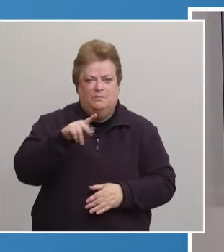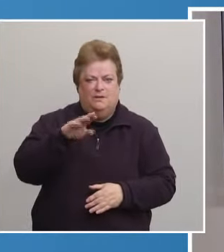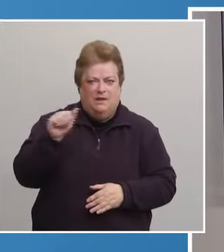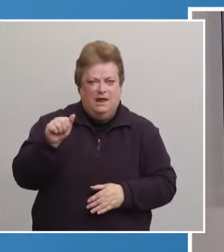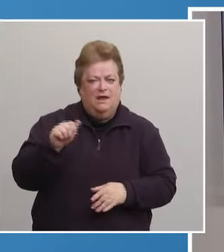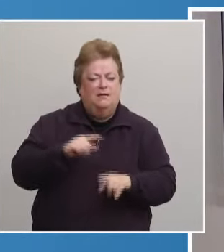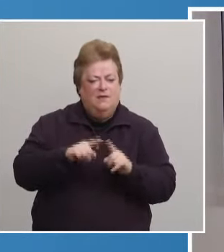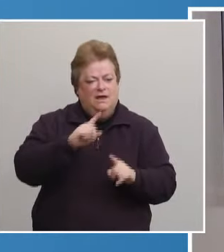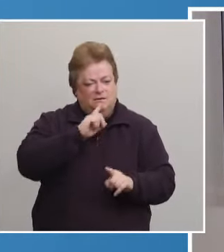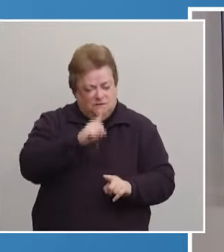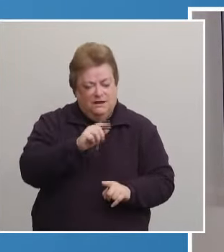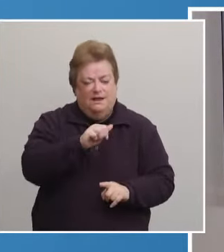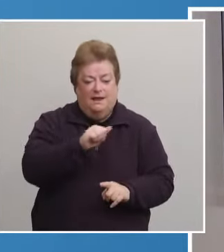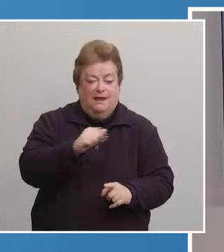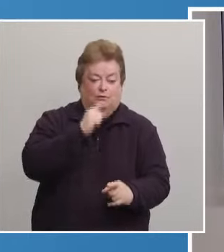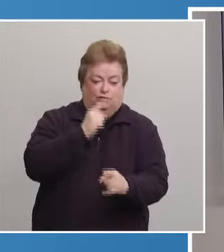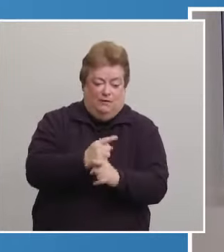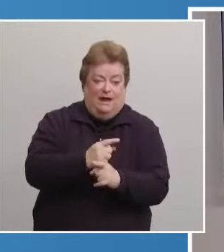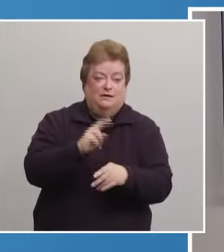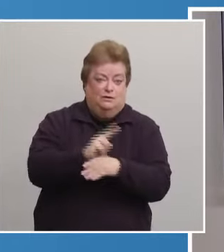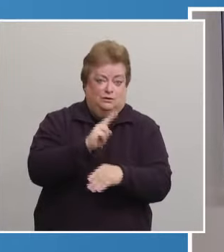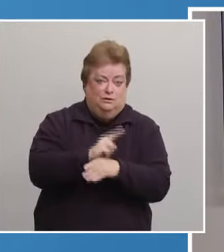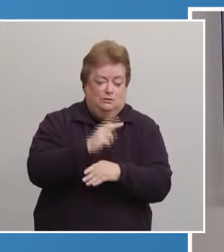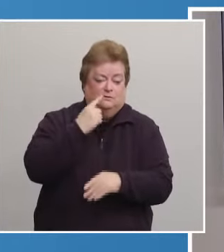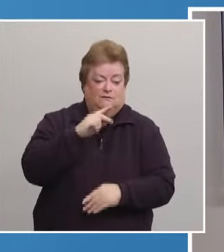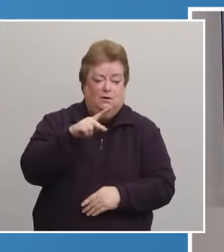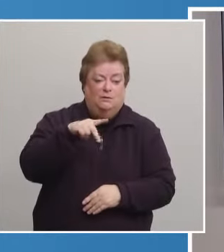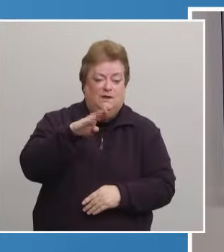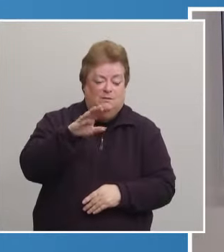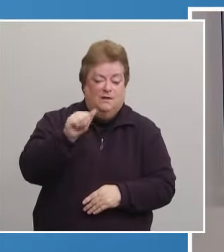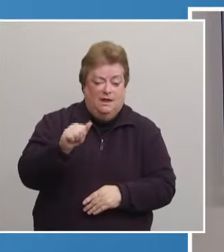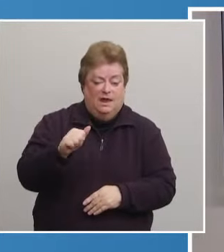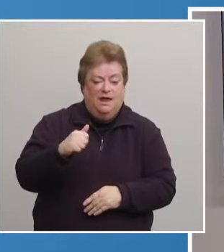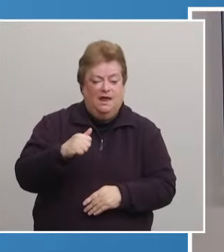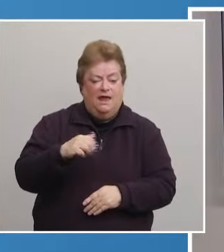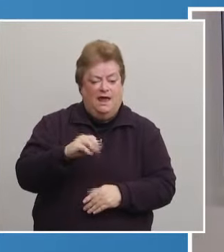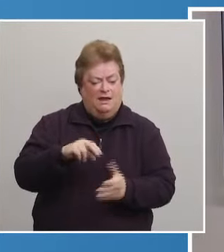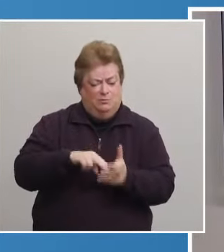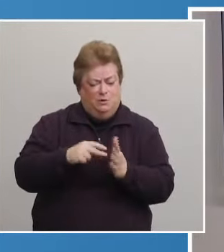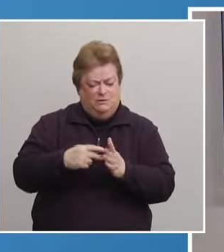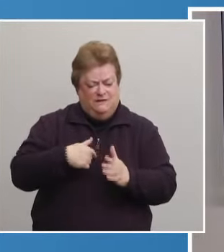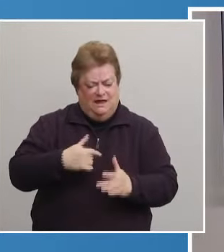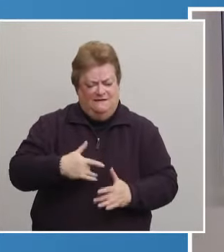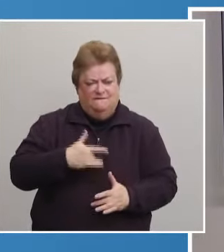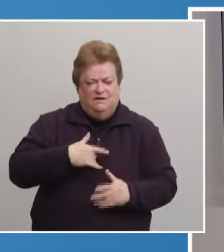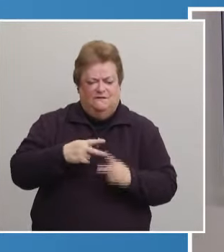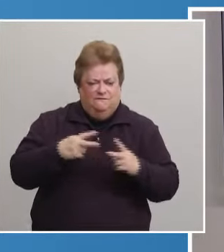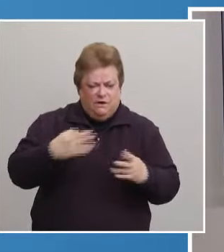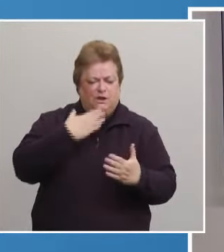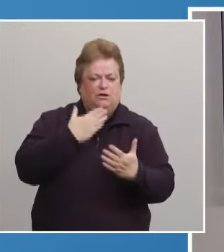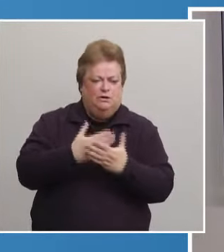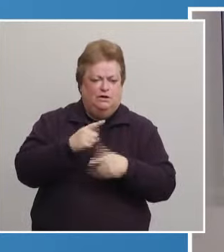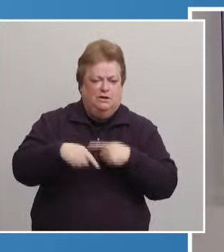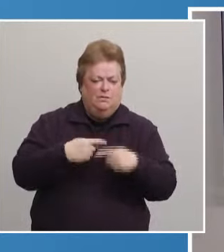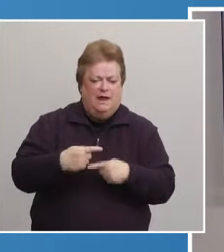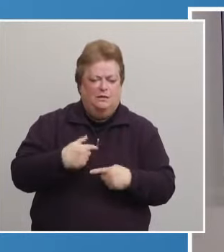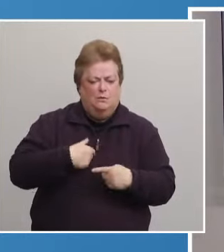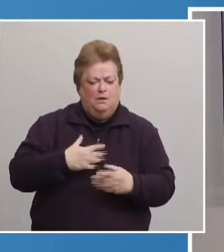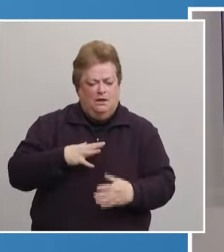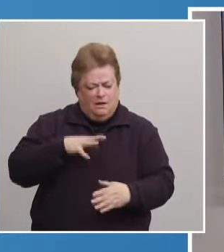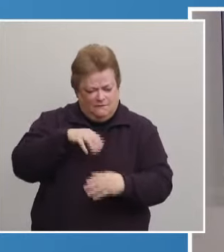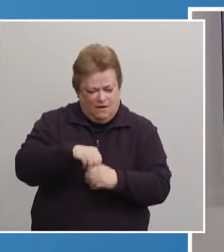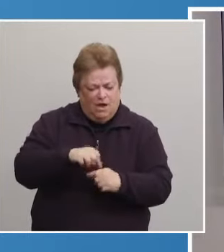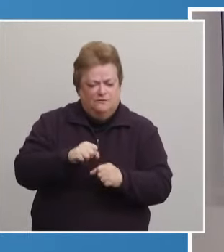of the arena and it's, uh, a purpose that I feel very good about that we can be part of the solution moving forward.